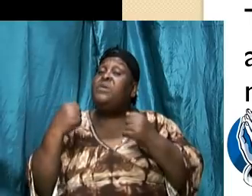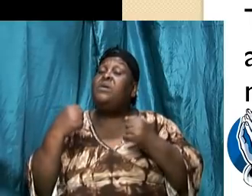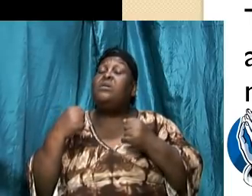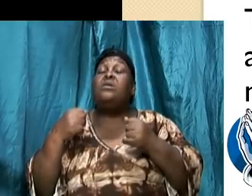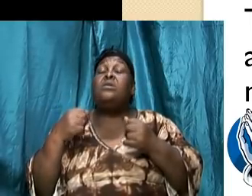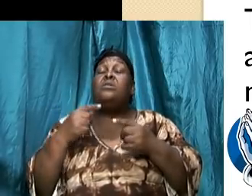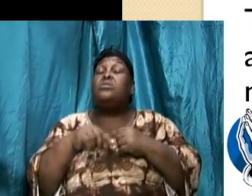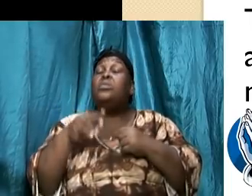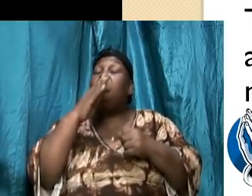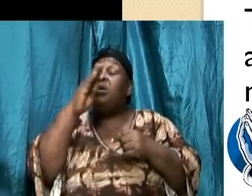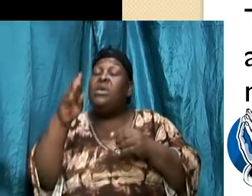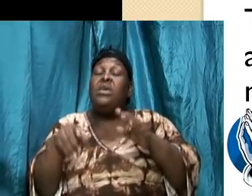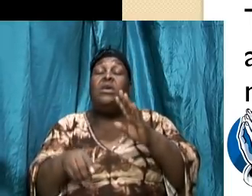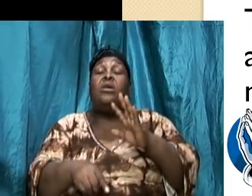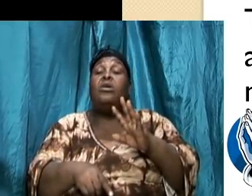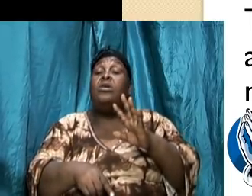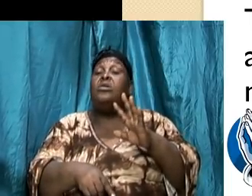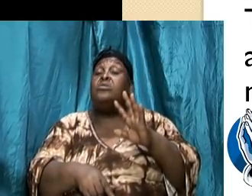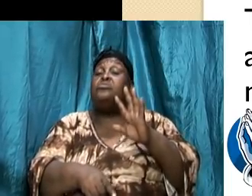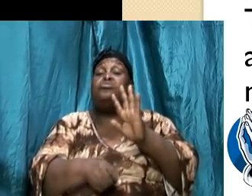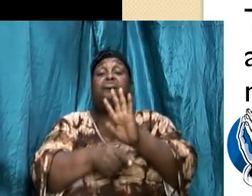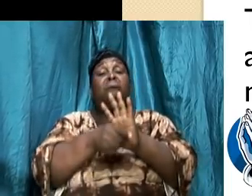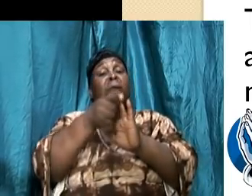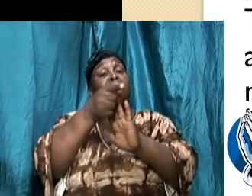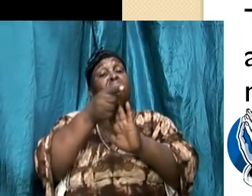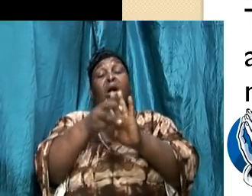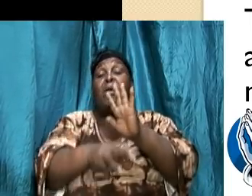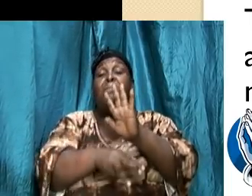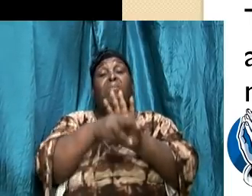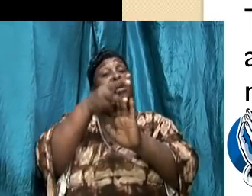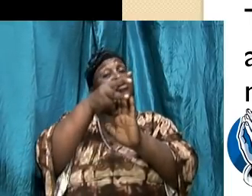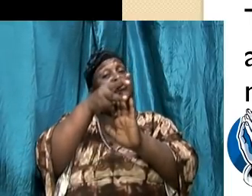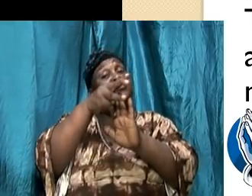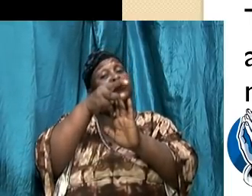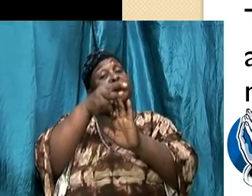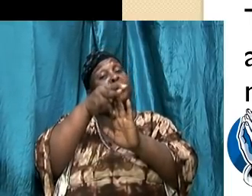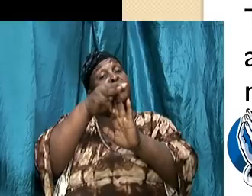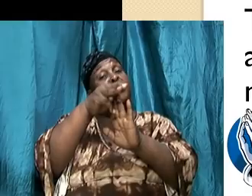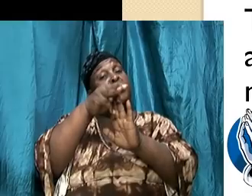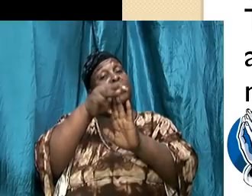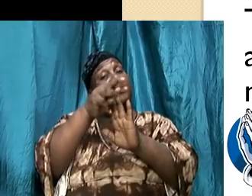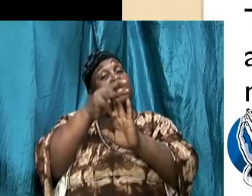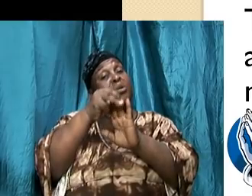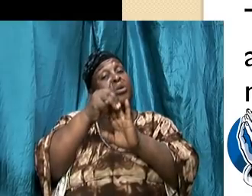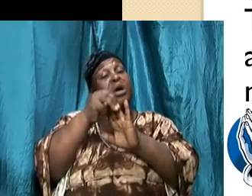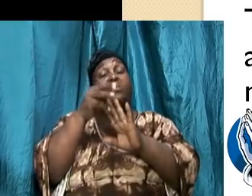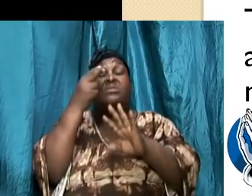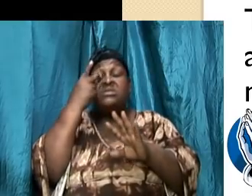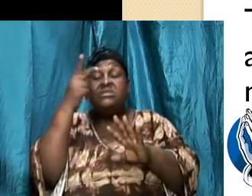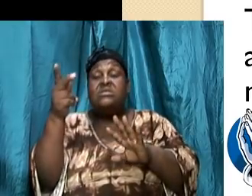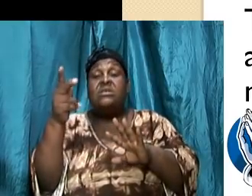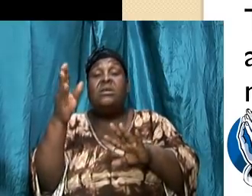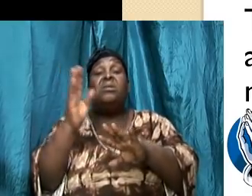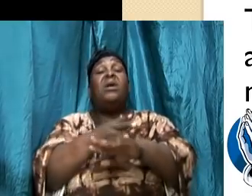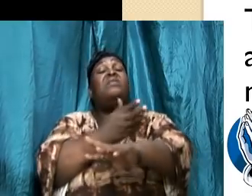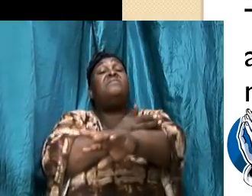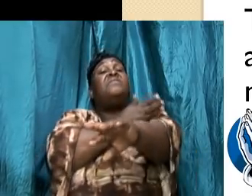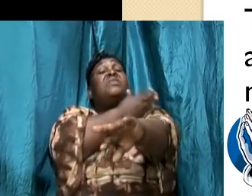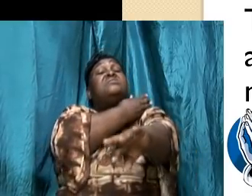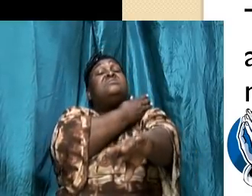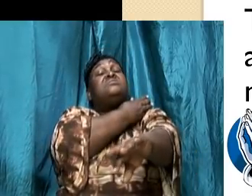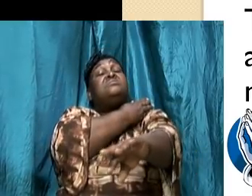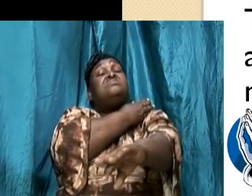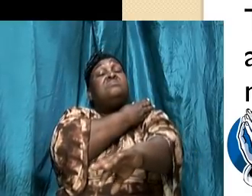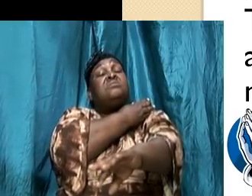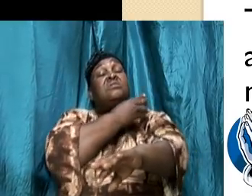God is concerned and know that we look over somebody else who have given themselves to the word and we see them advancing and we see them moving on and